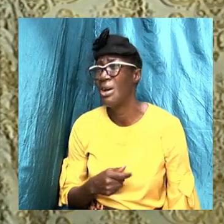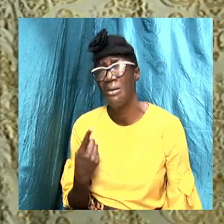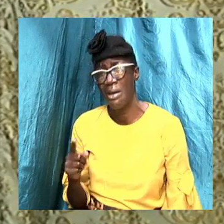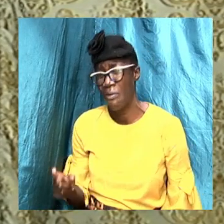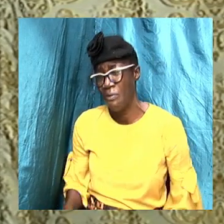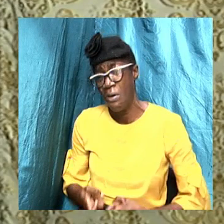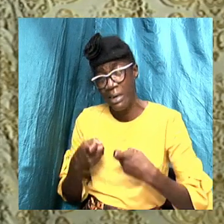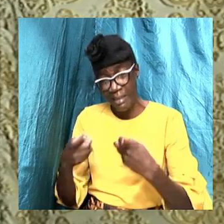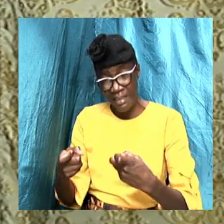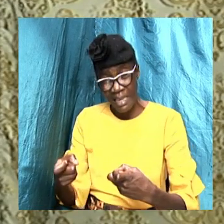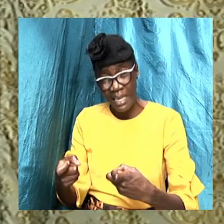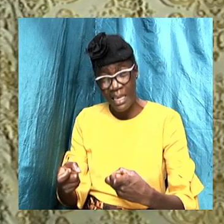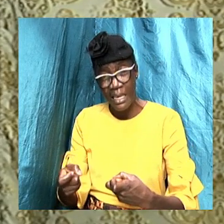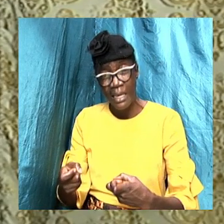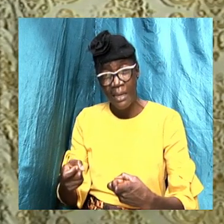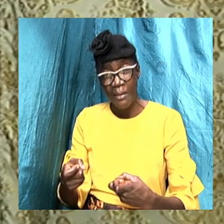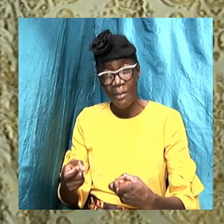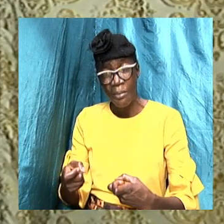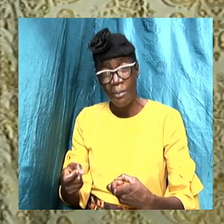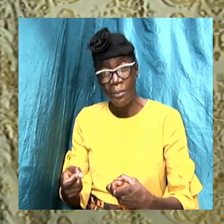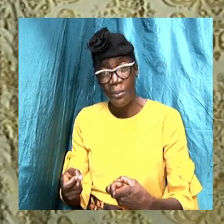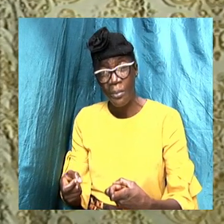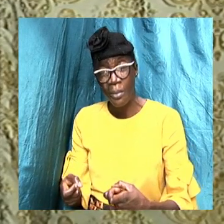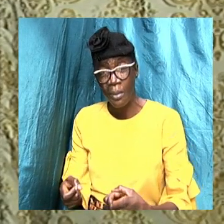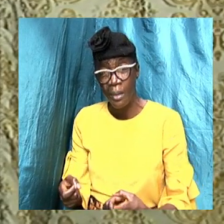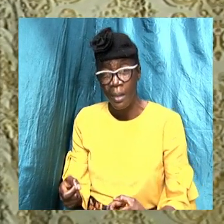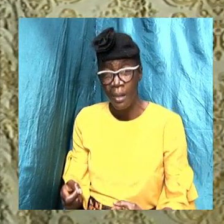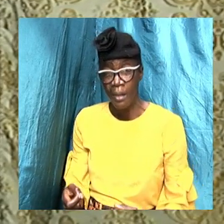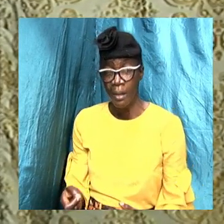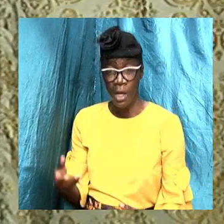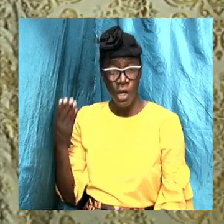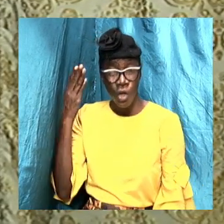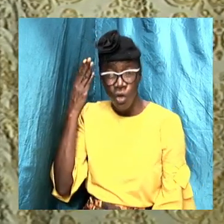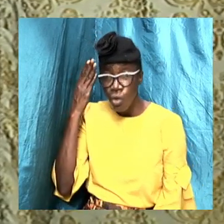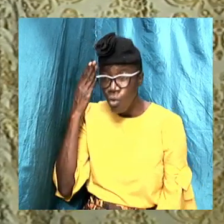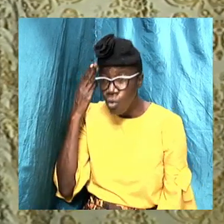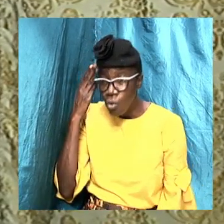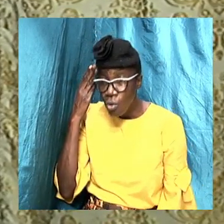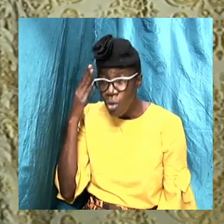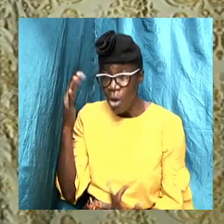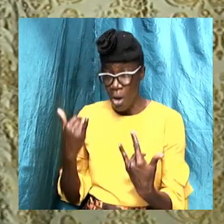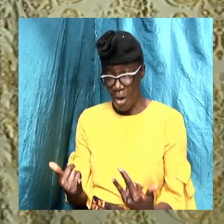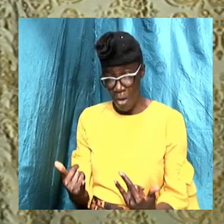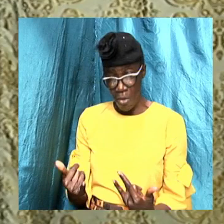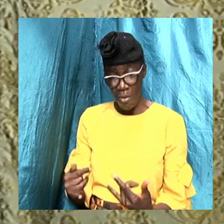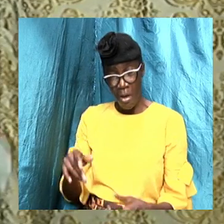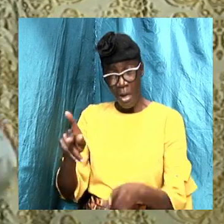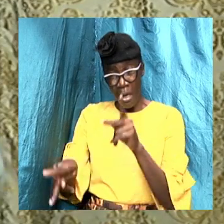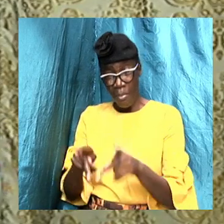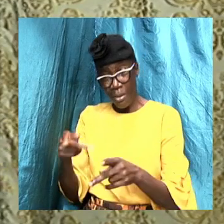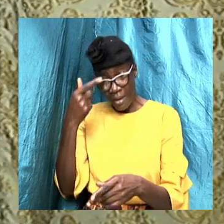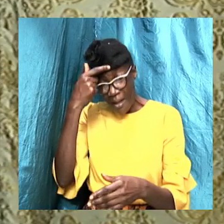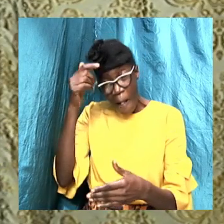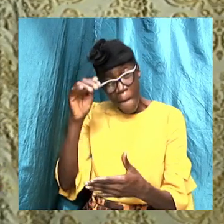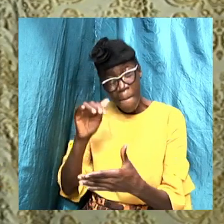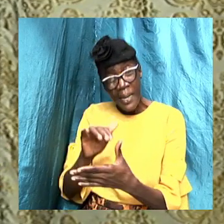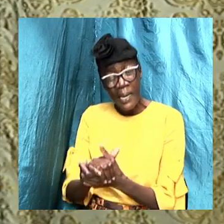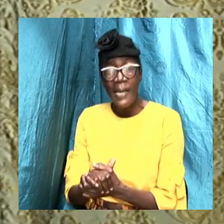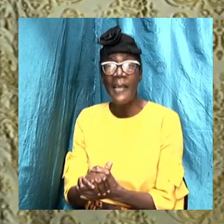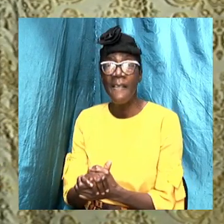you come on to repentance, you will hear me repeat it. I don't understand how is it that a person can believe.